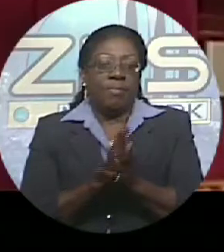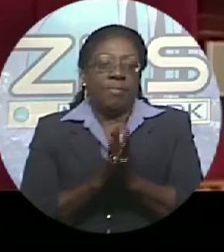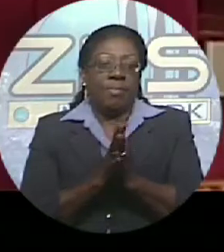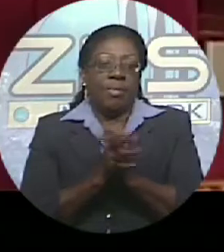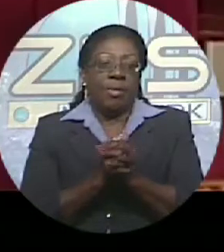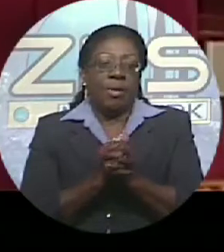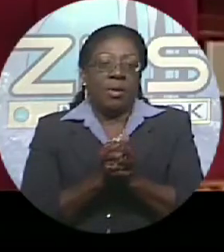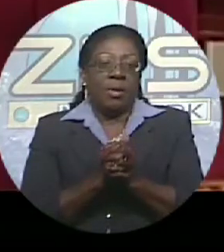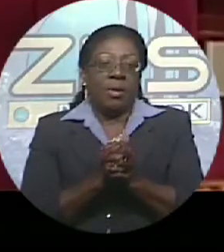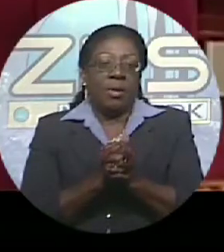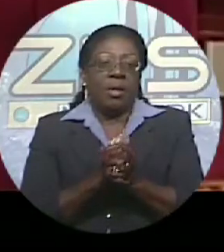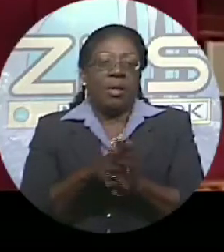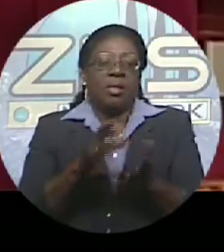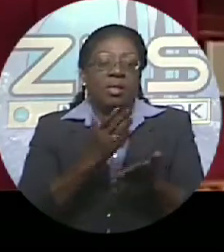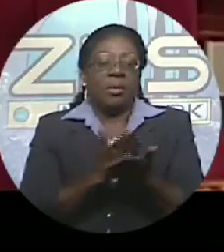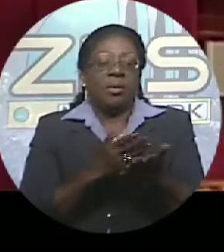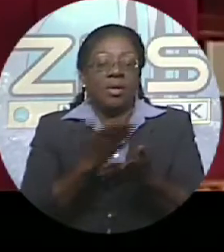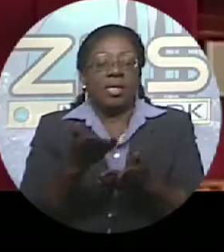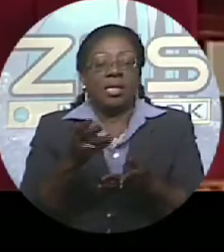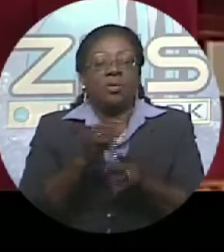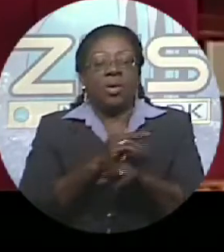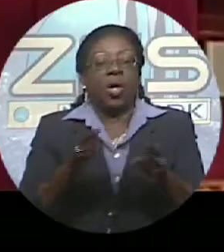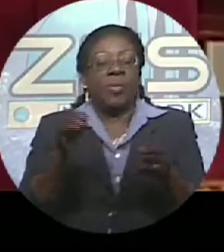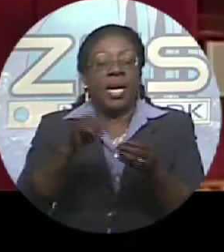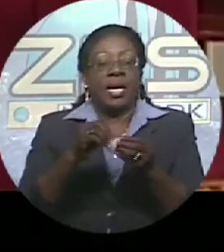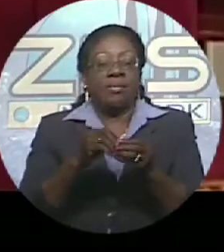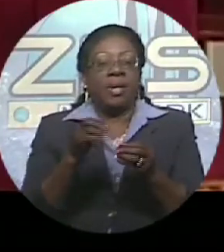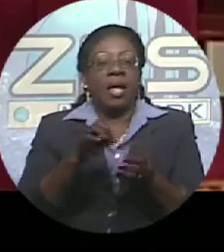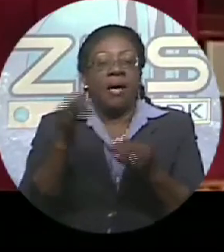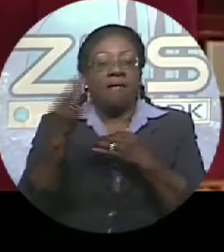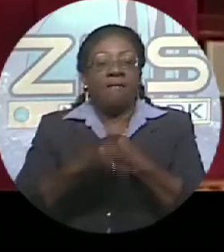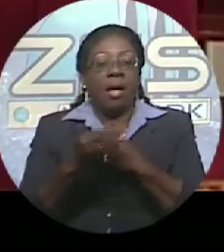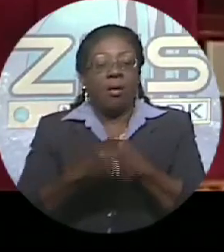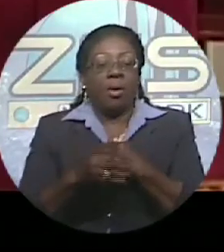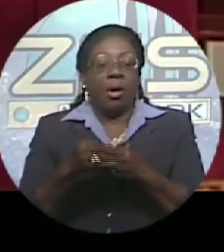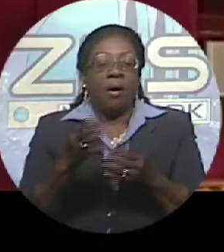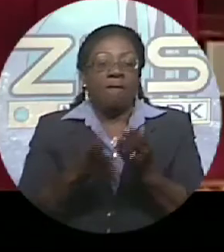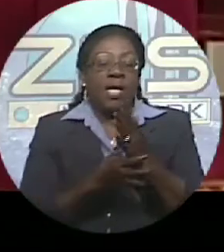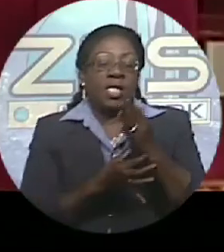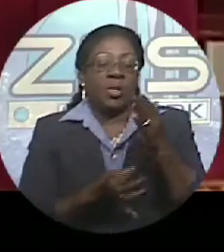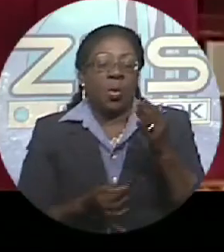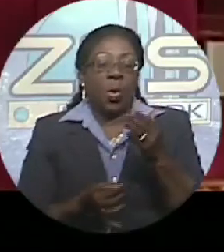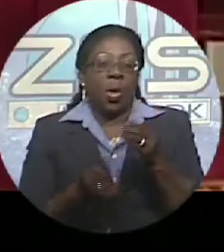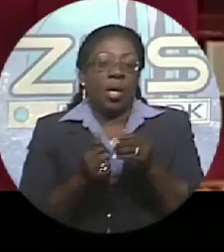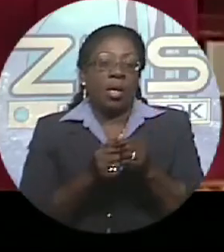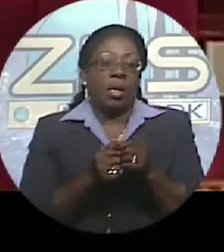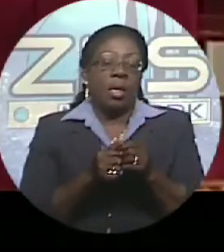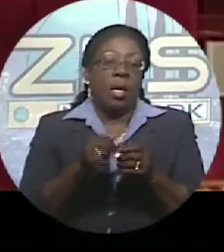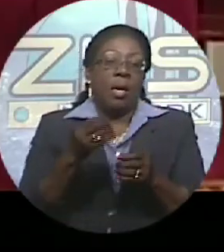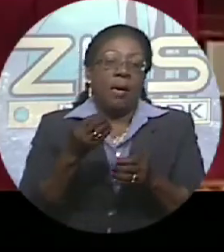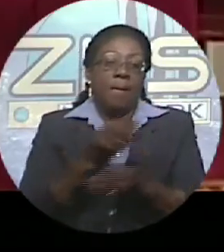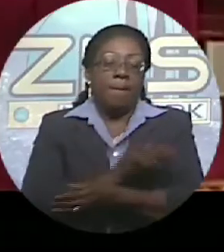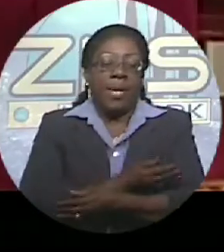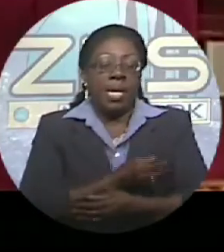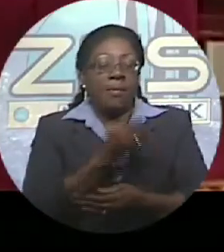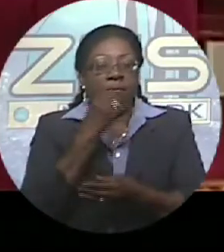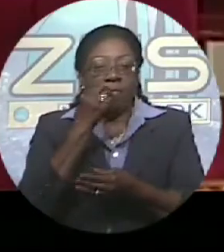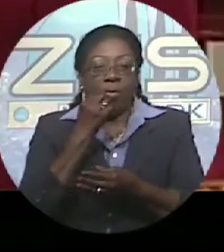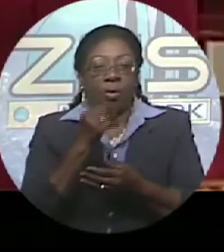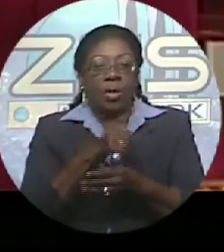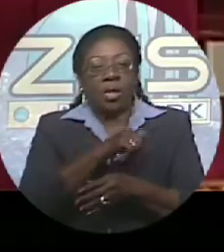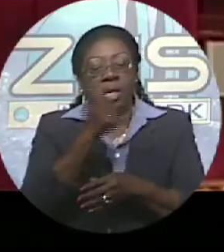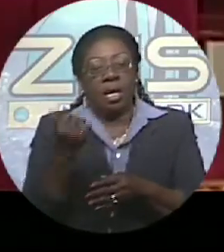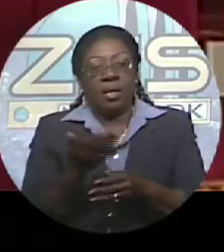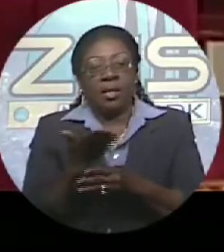daily. Flour, oatmeal, sugar, vegetable oil. All exempt. And there will